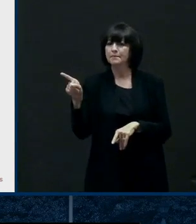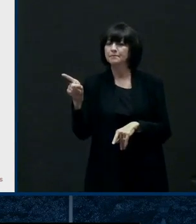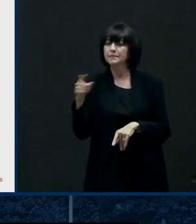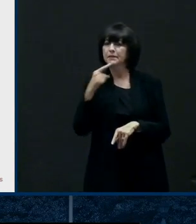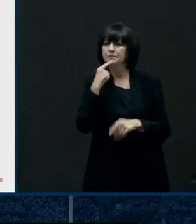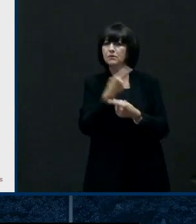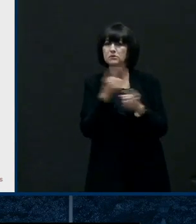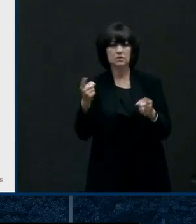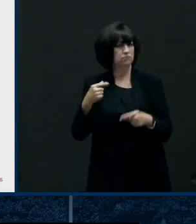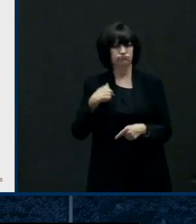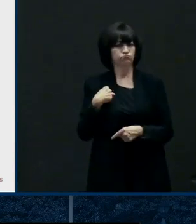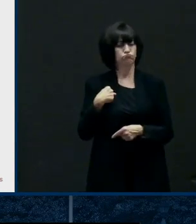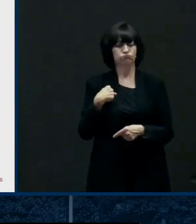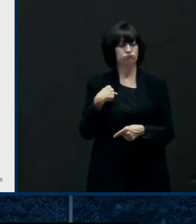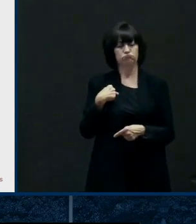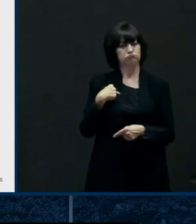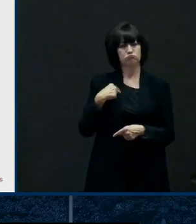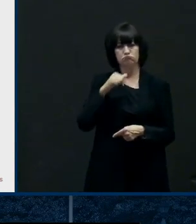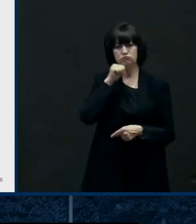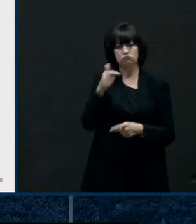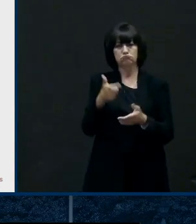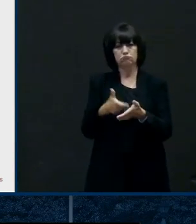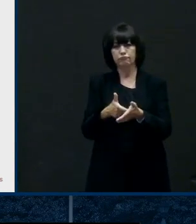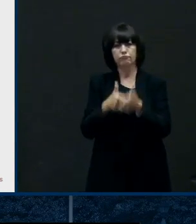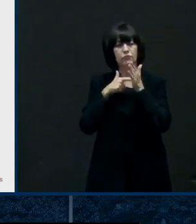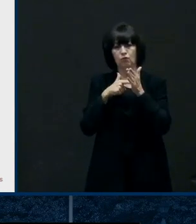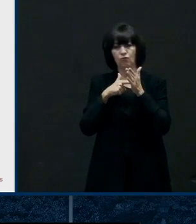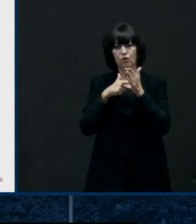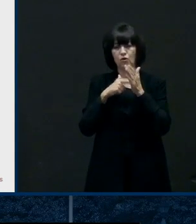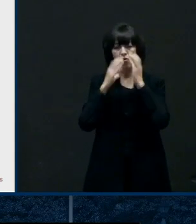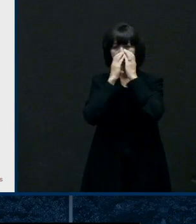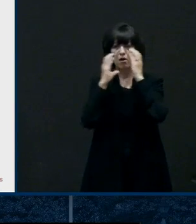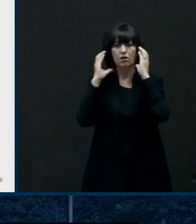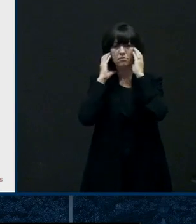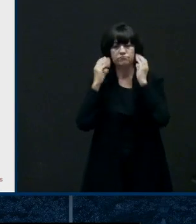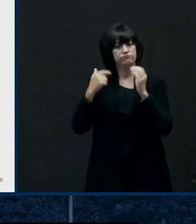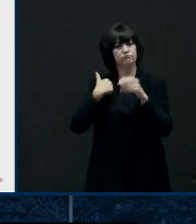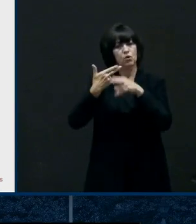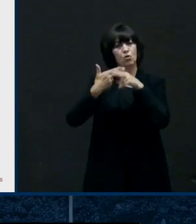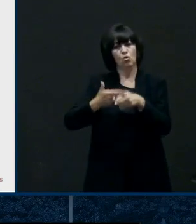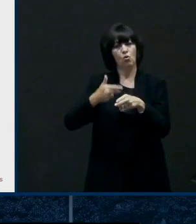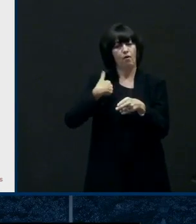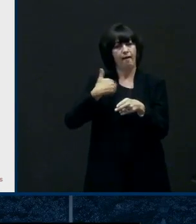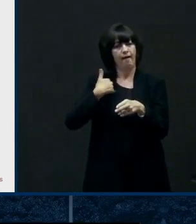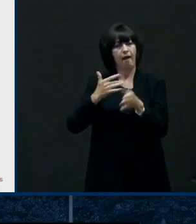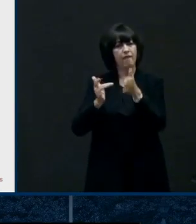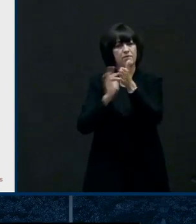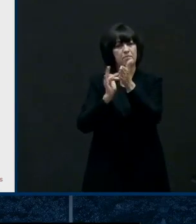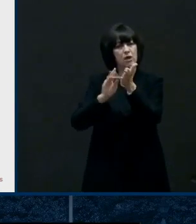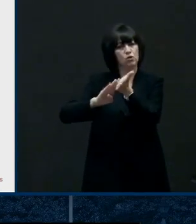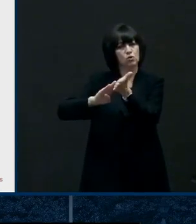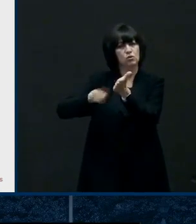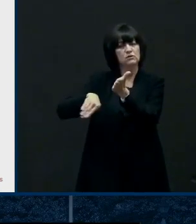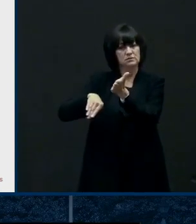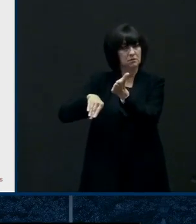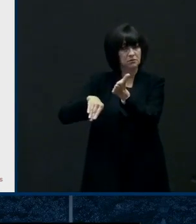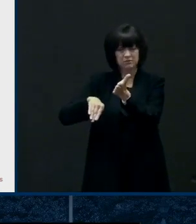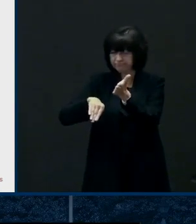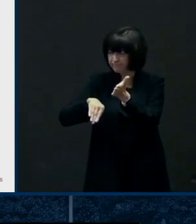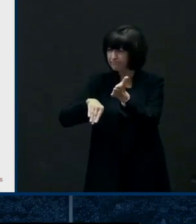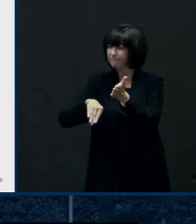covering but the reality is true medical exemptions are extremely extremely rare it would be someone who